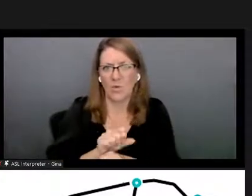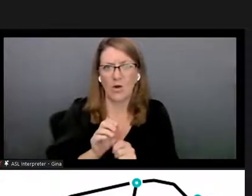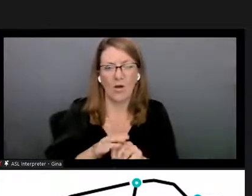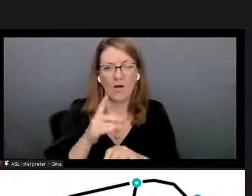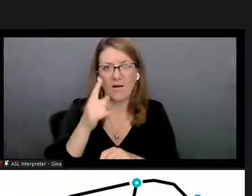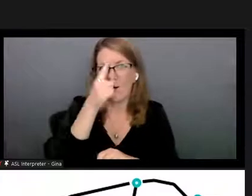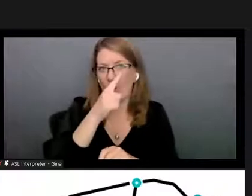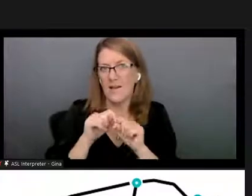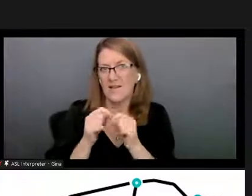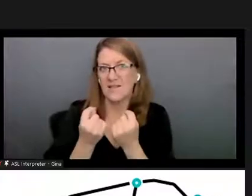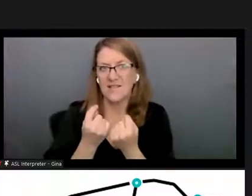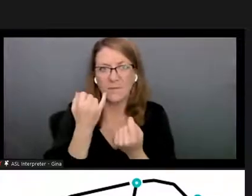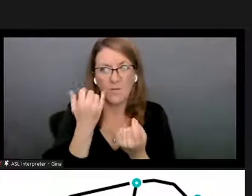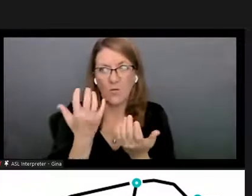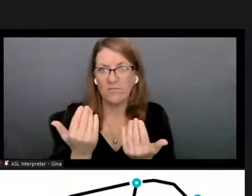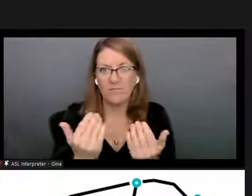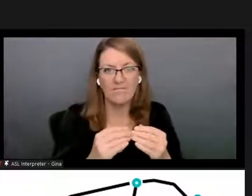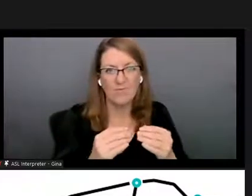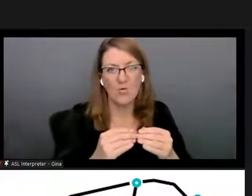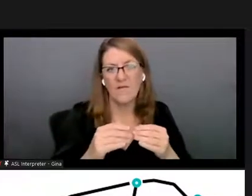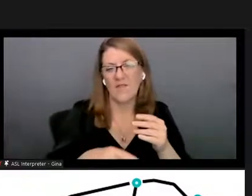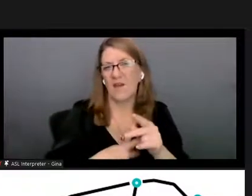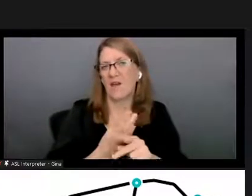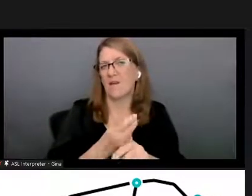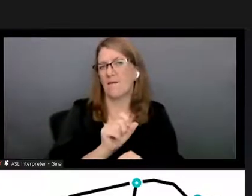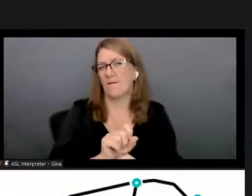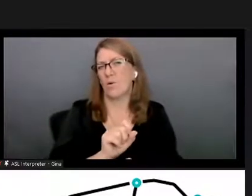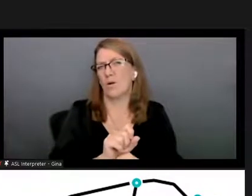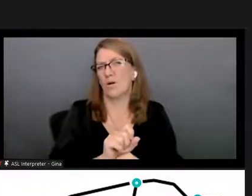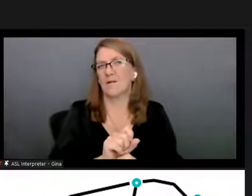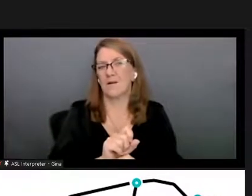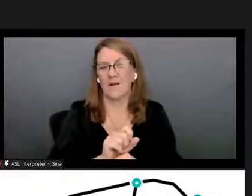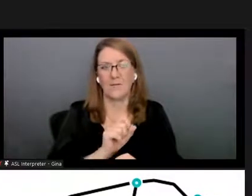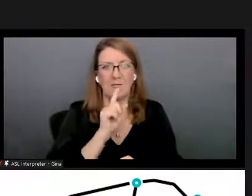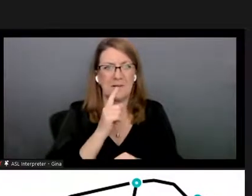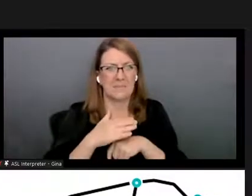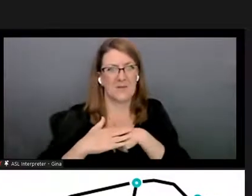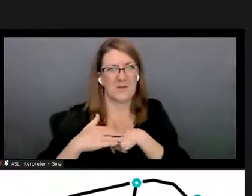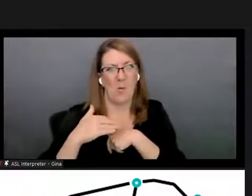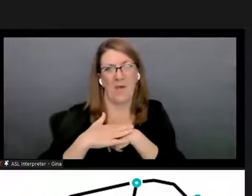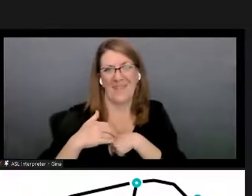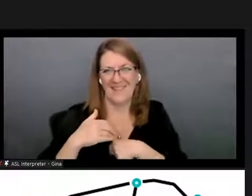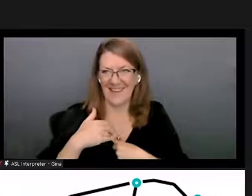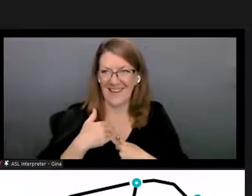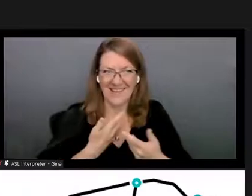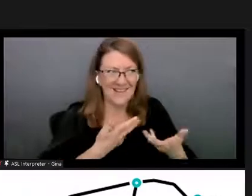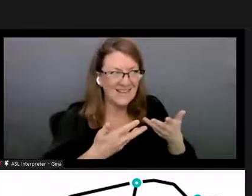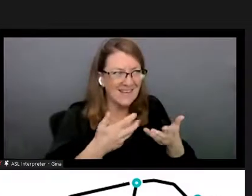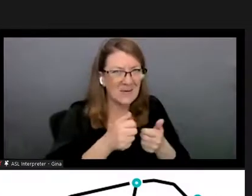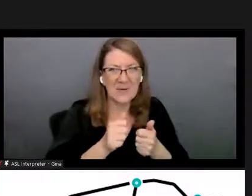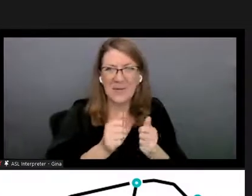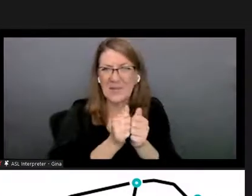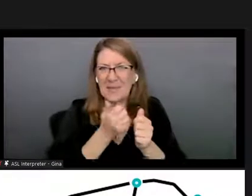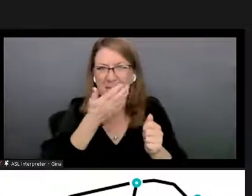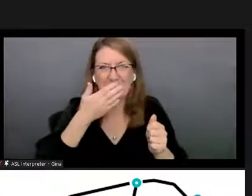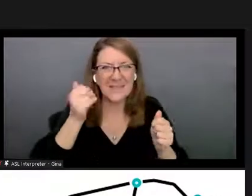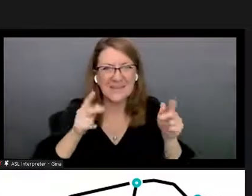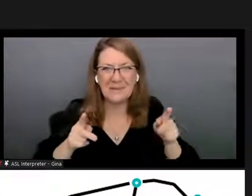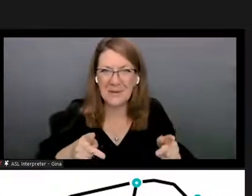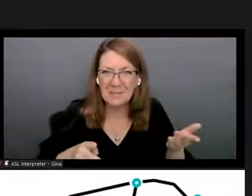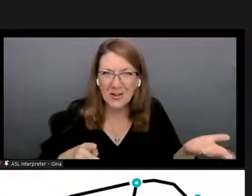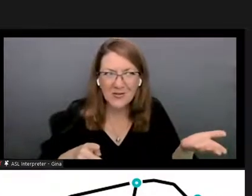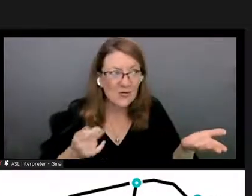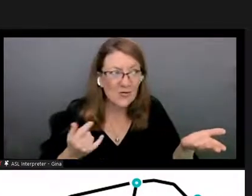do more of this work and you know um i'm spoiled i got to work with some of the best people right